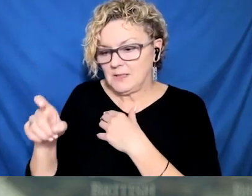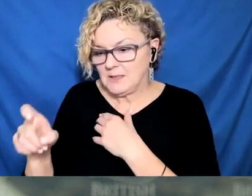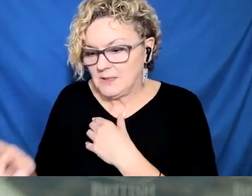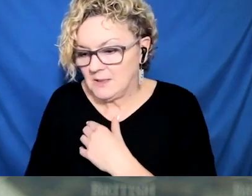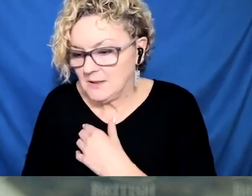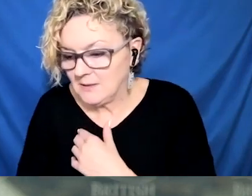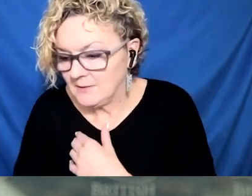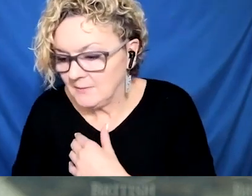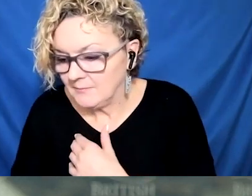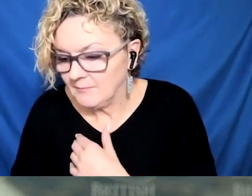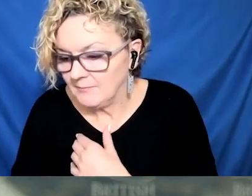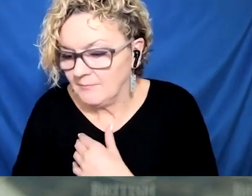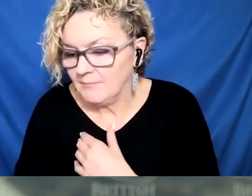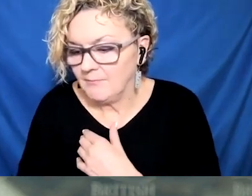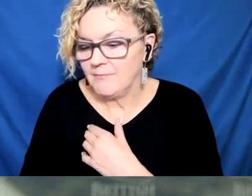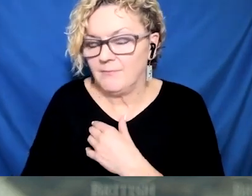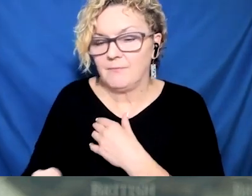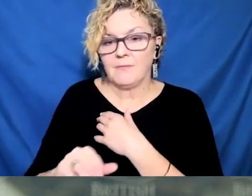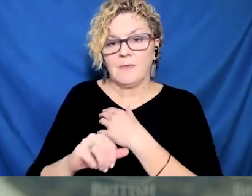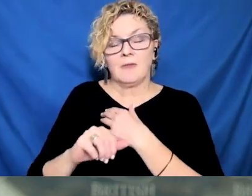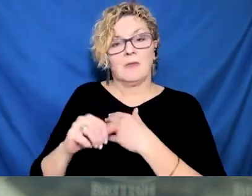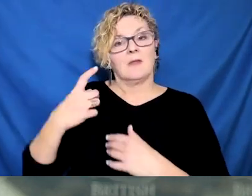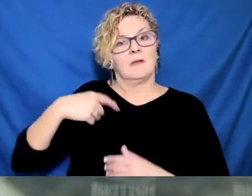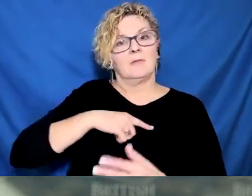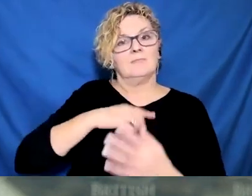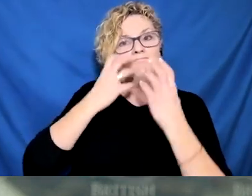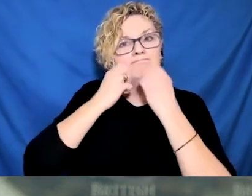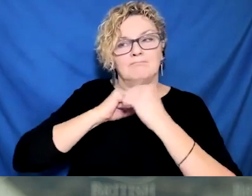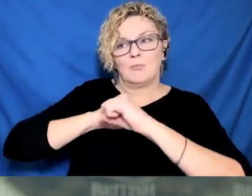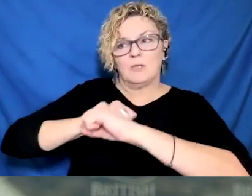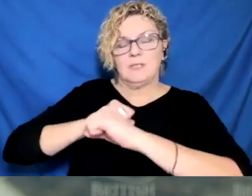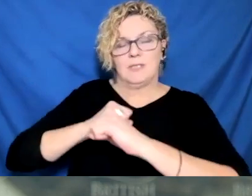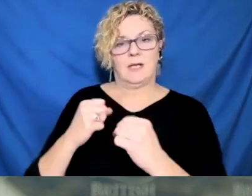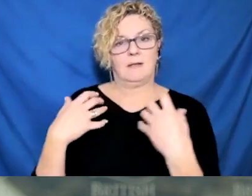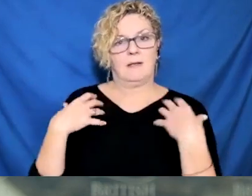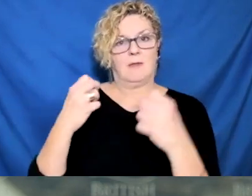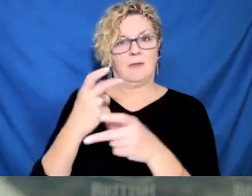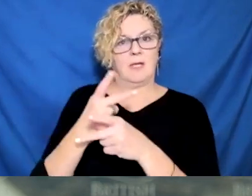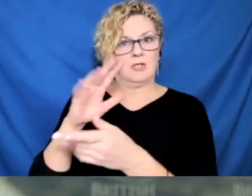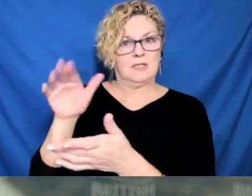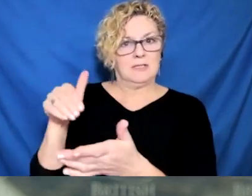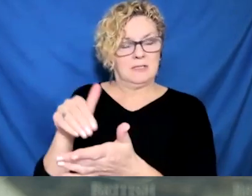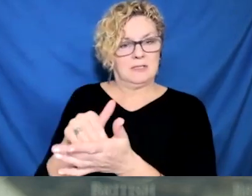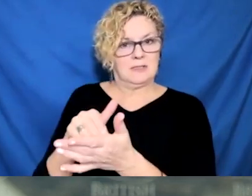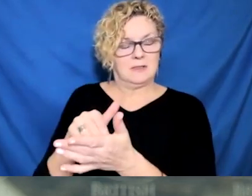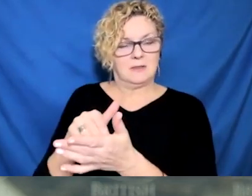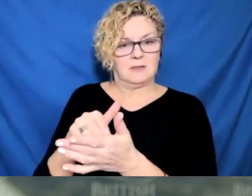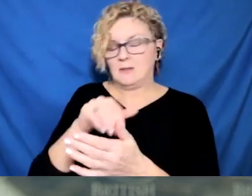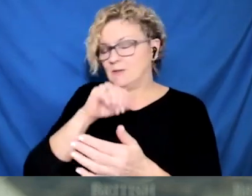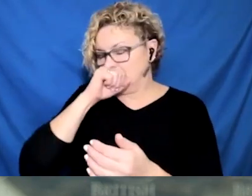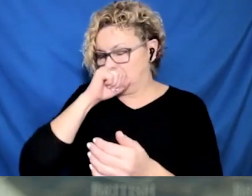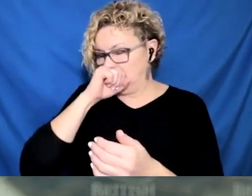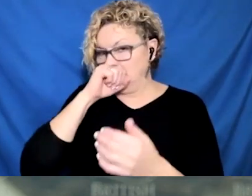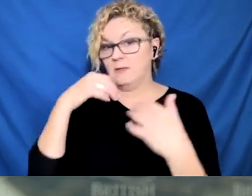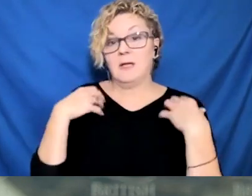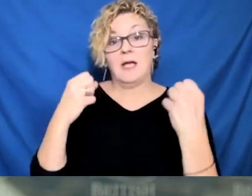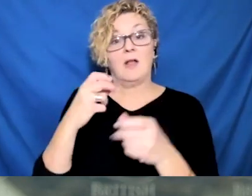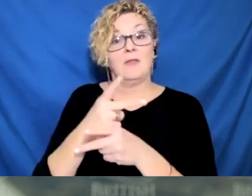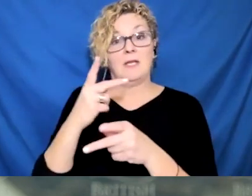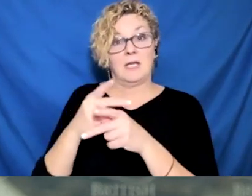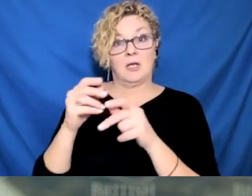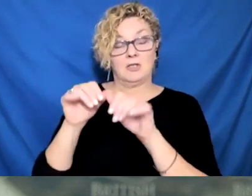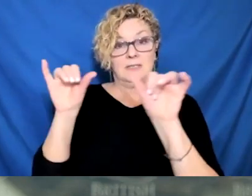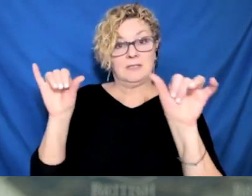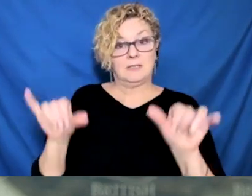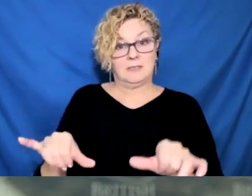home if you're sick, right? I mean, that's, I guess, all fine and what have you. But what would people do if they only have those five paid sick days,